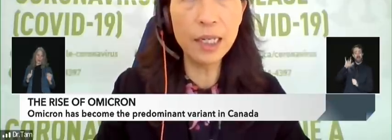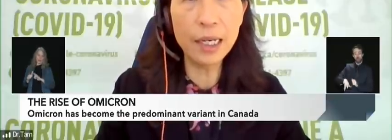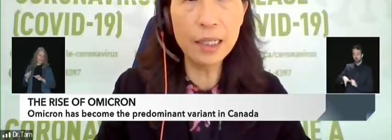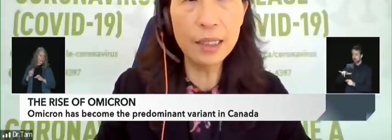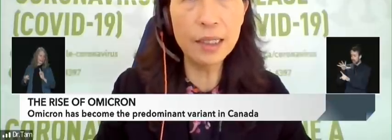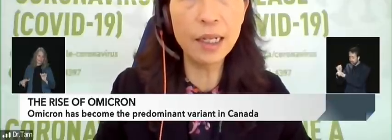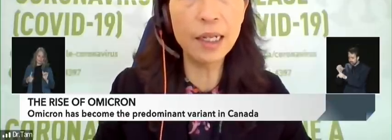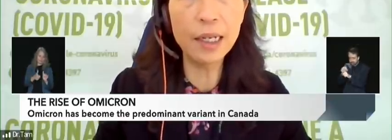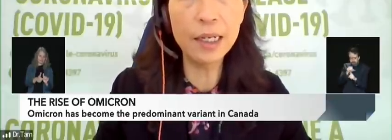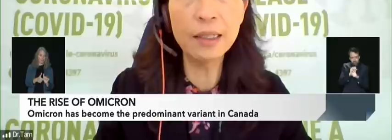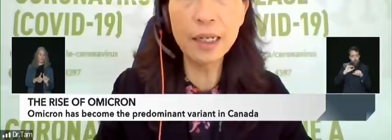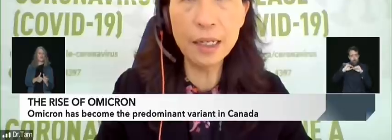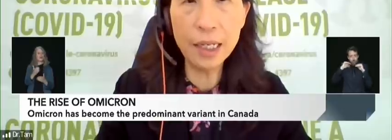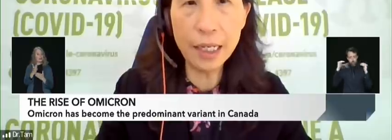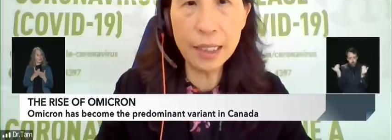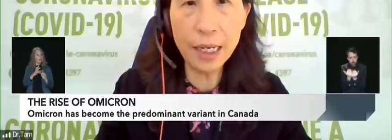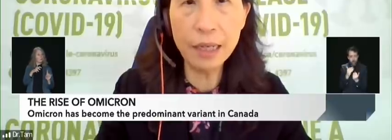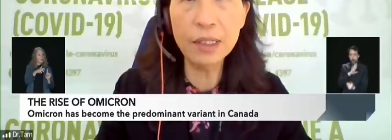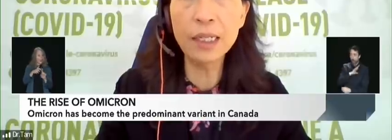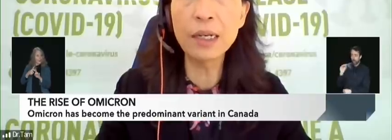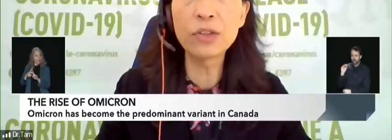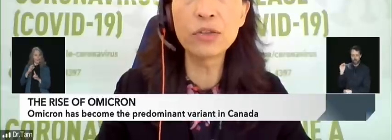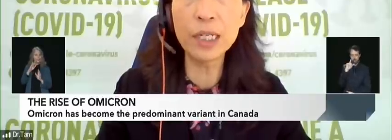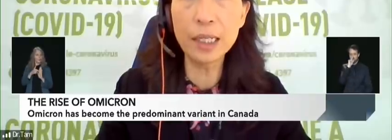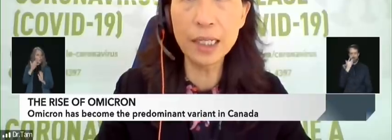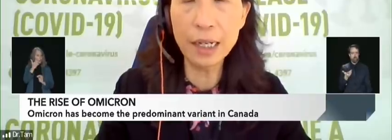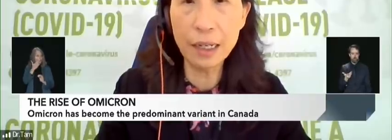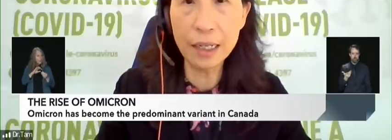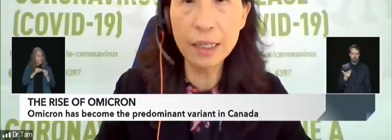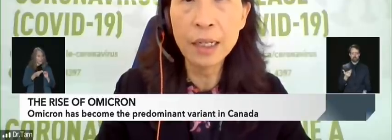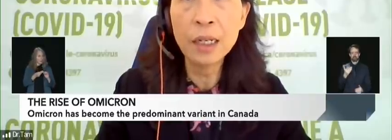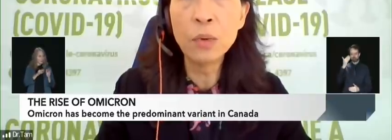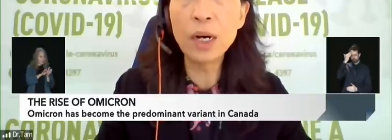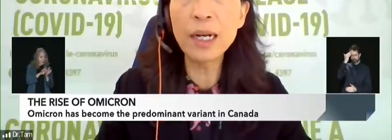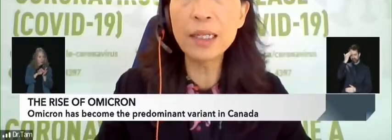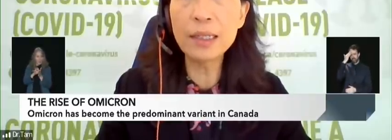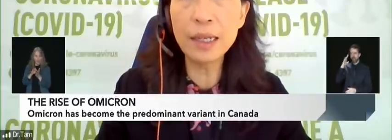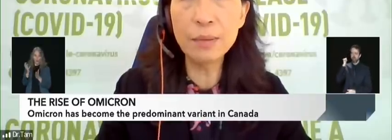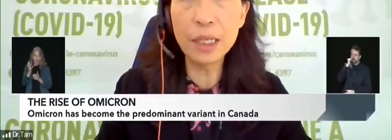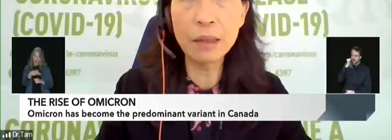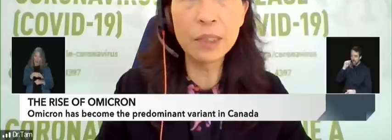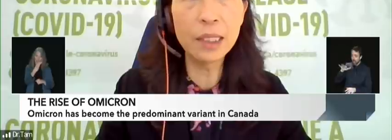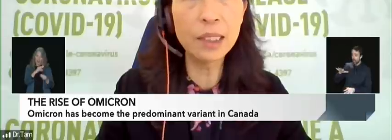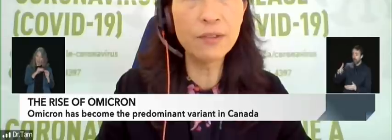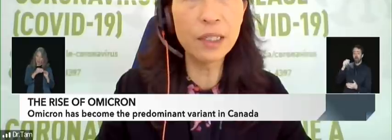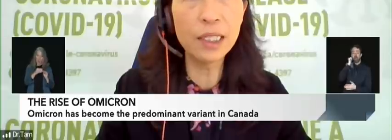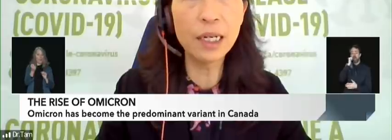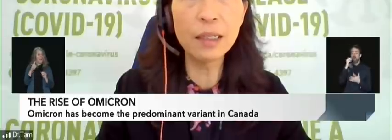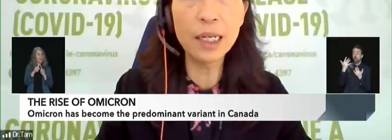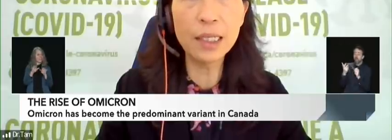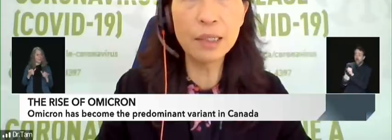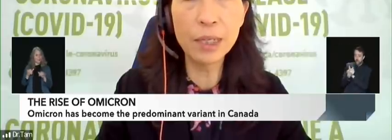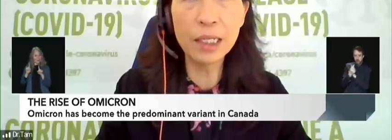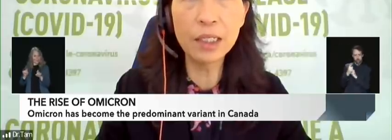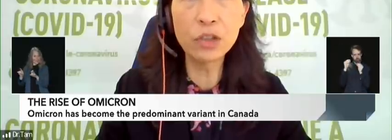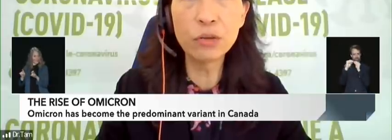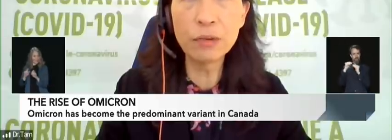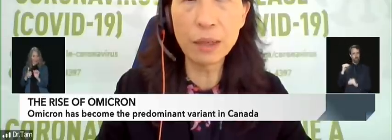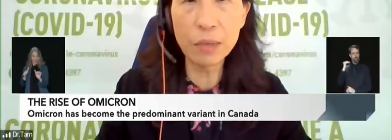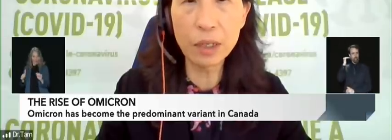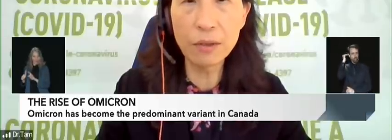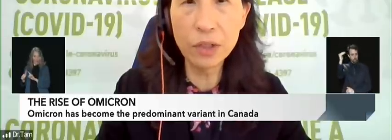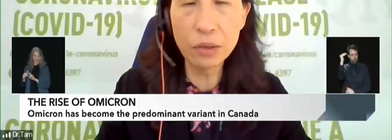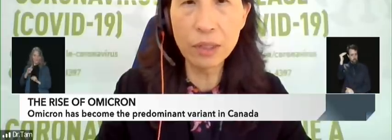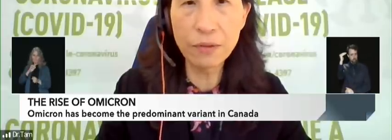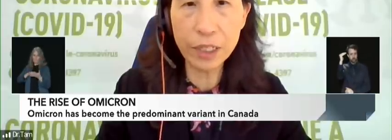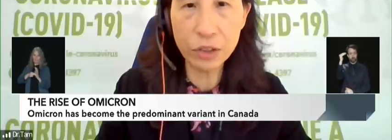earlier indicators, like daily case counts, are now strikingly high, while at the same time significantly underestimating the